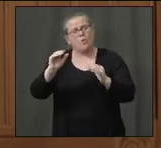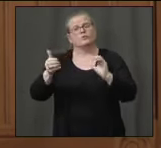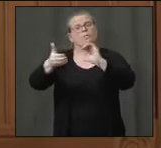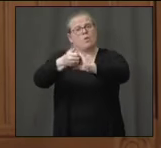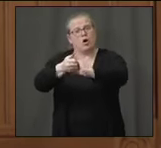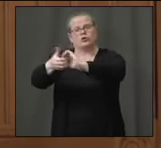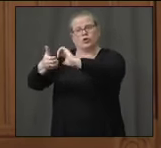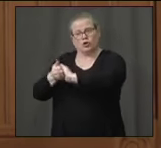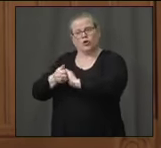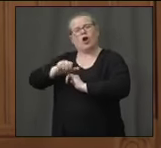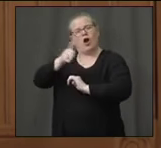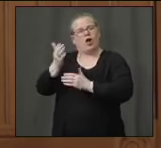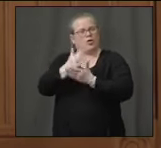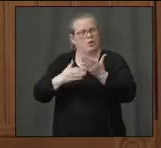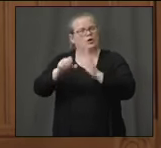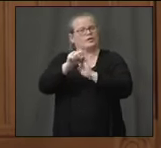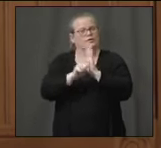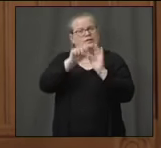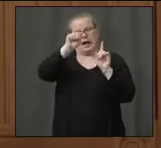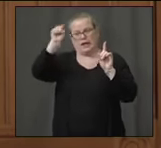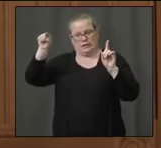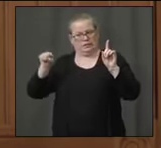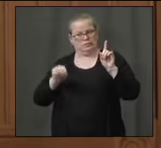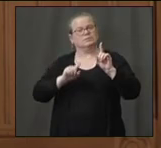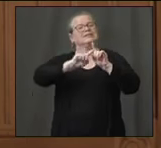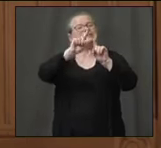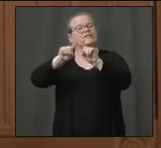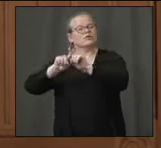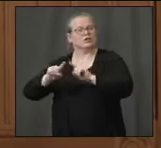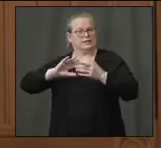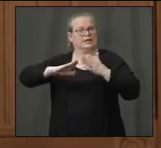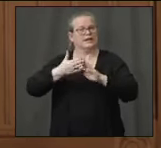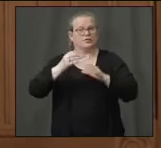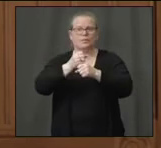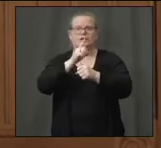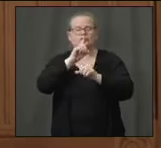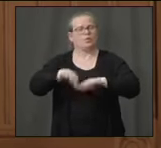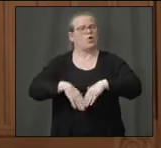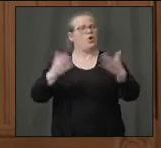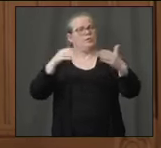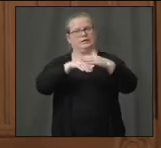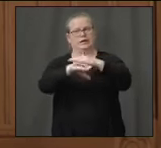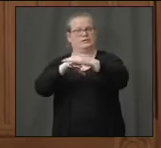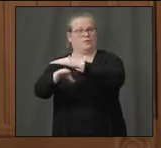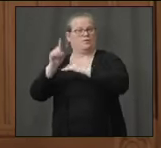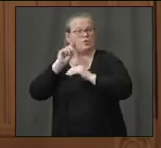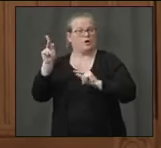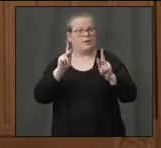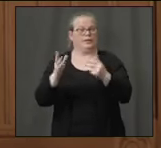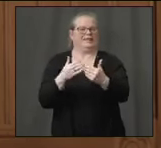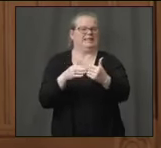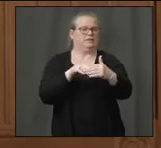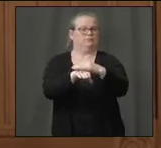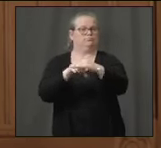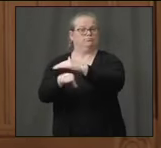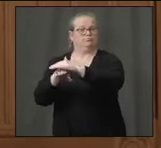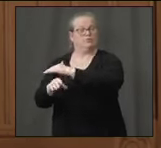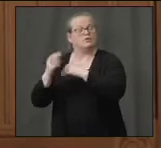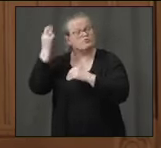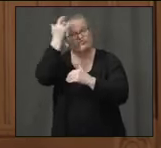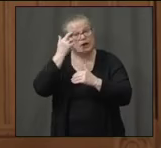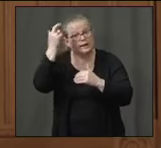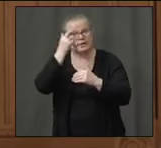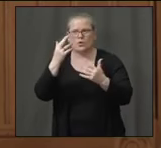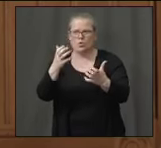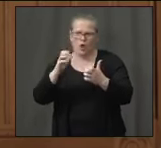parts of the state and in cities to make certain that we are as accessible as possible. So this is about access to care. And